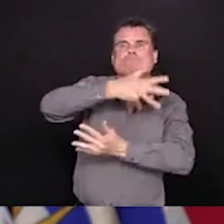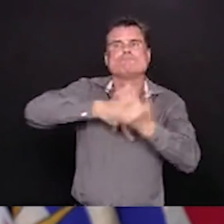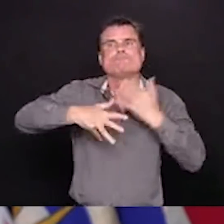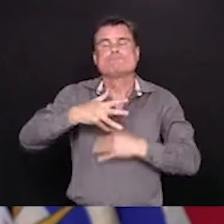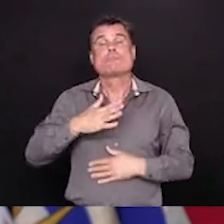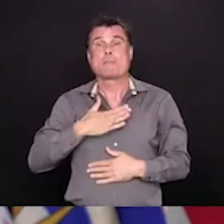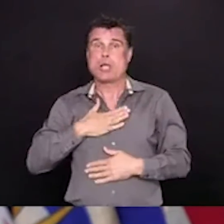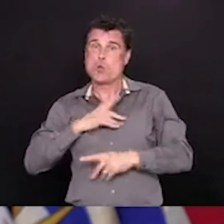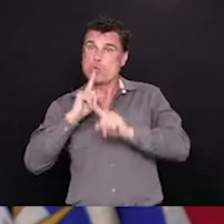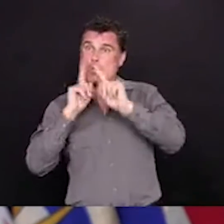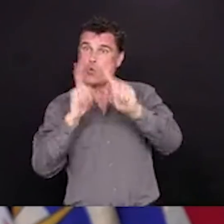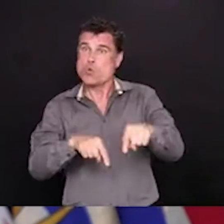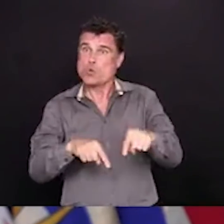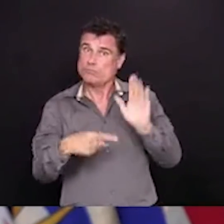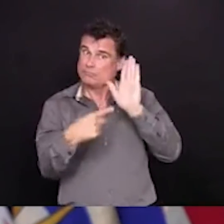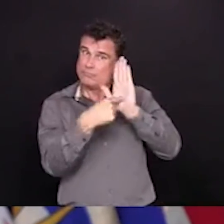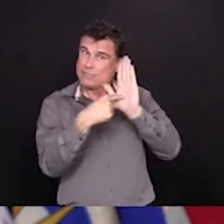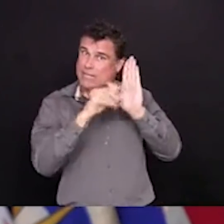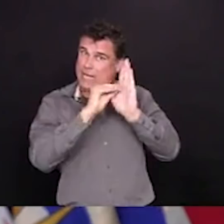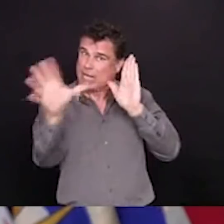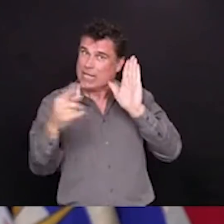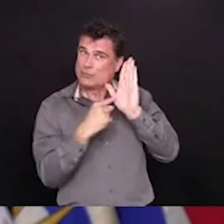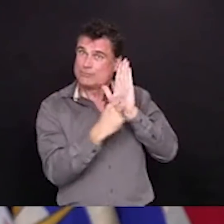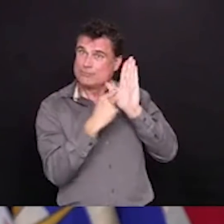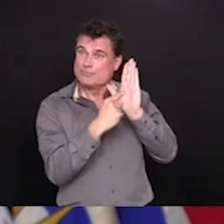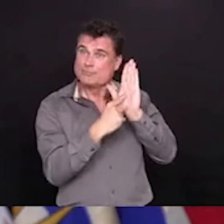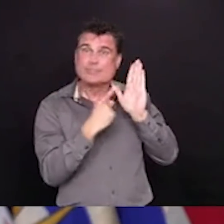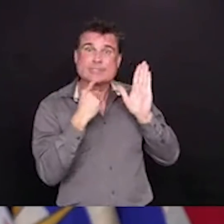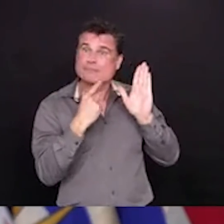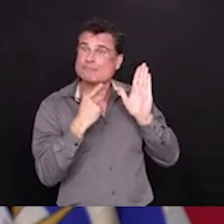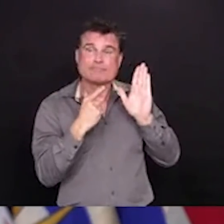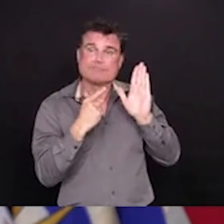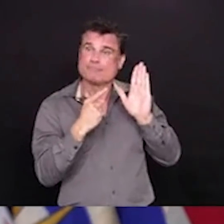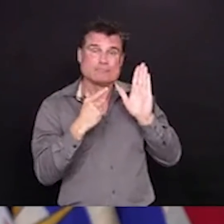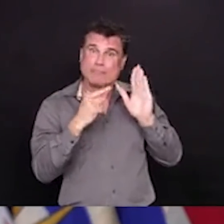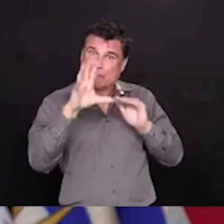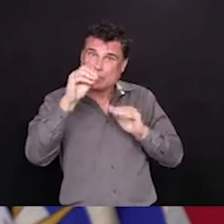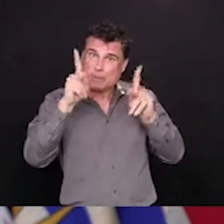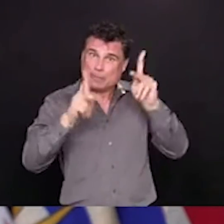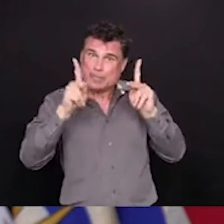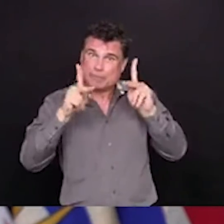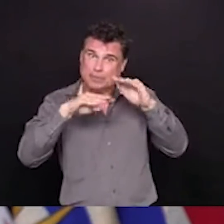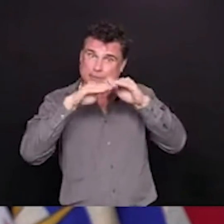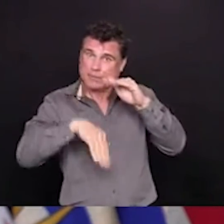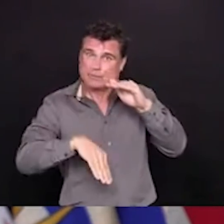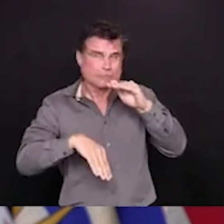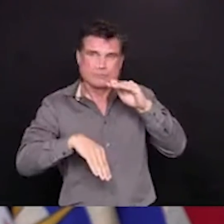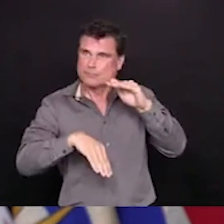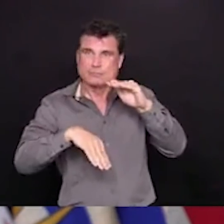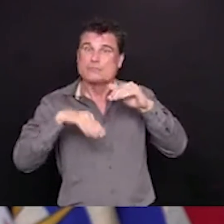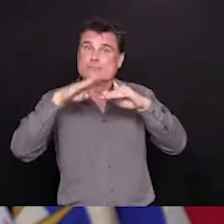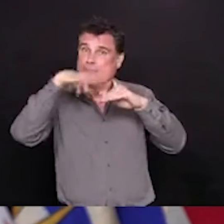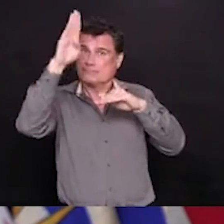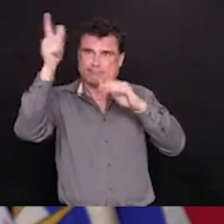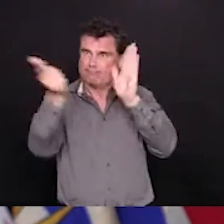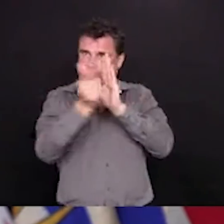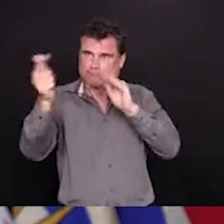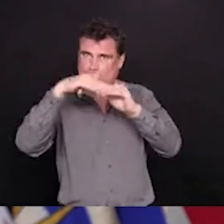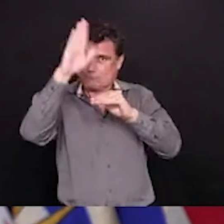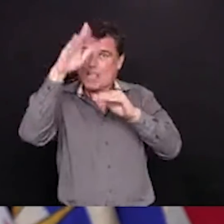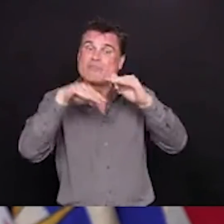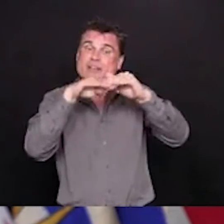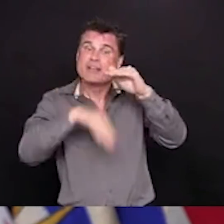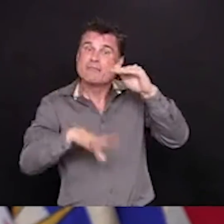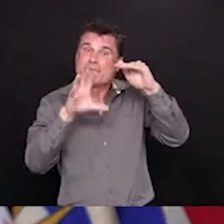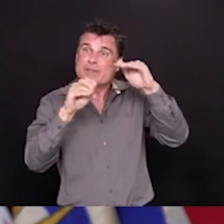appropriate things in place to prevent opportunities for transmission. Keeping our distance from our elders